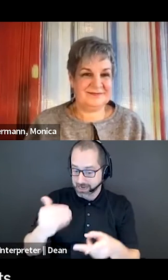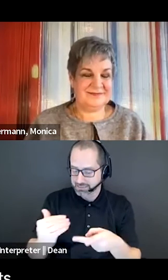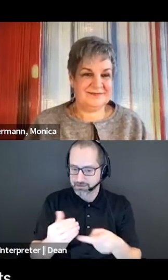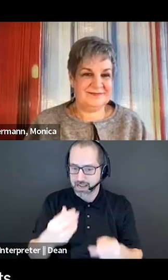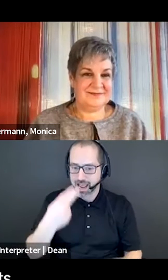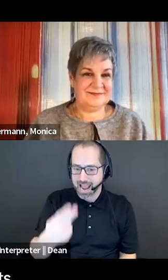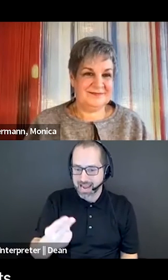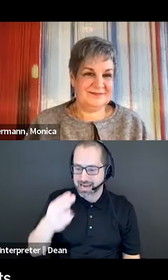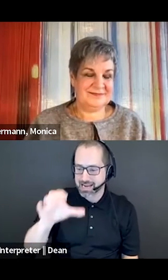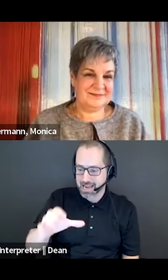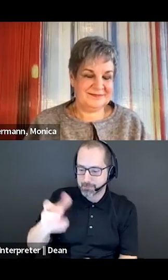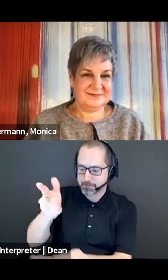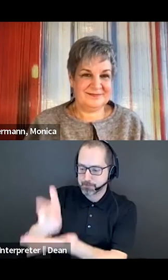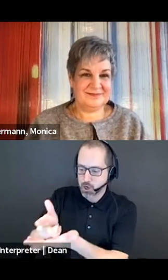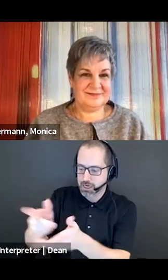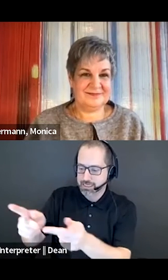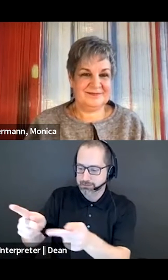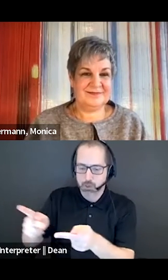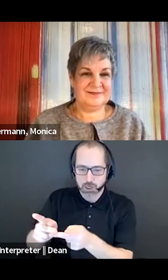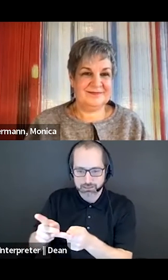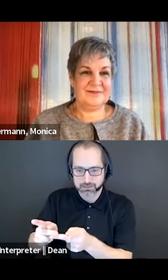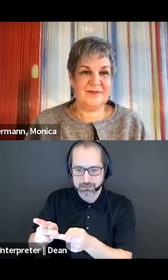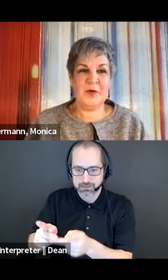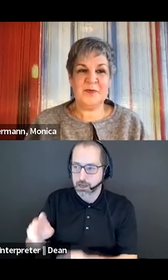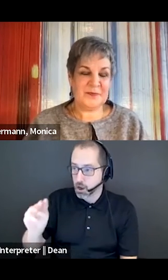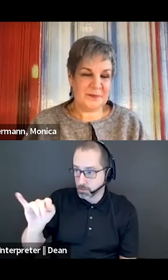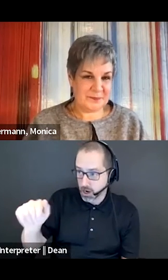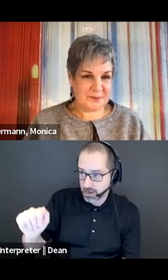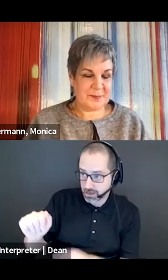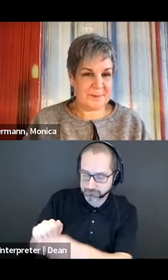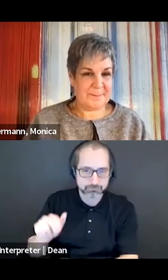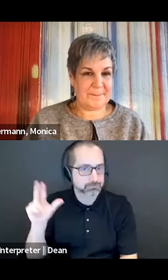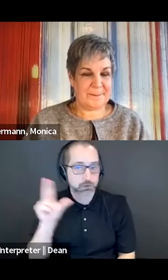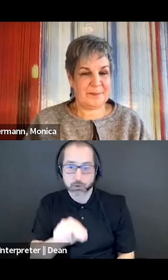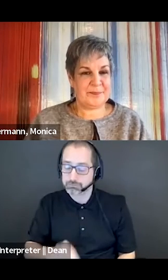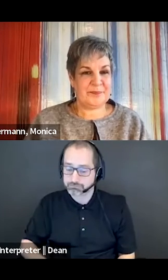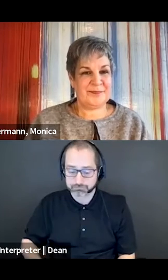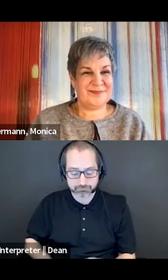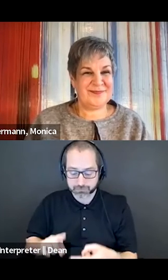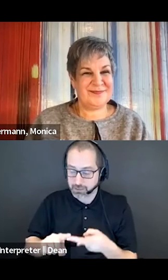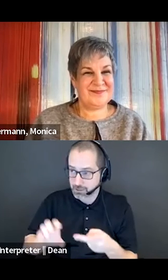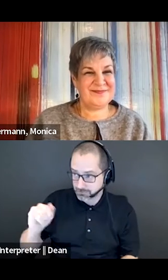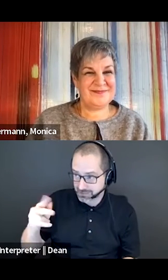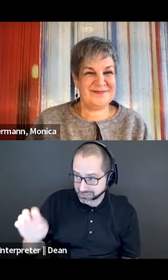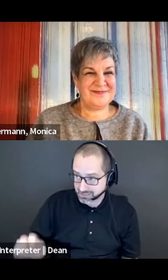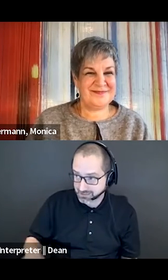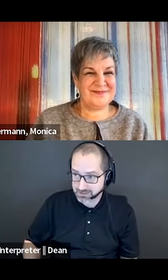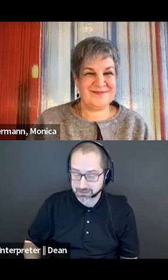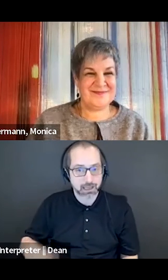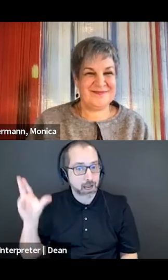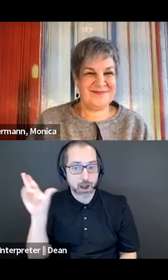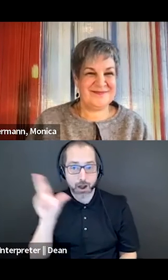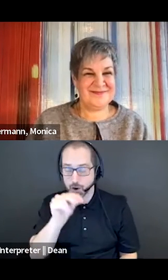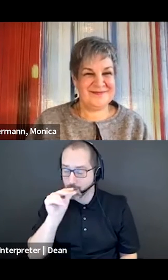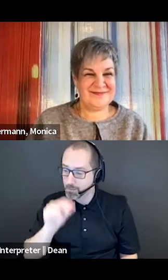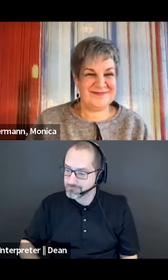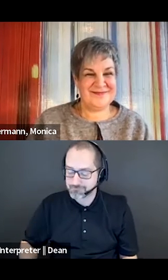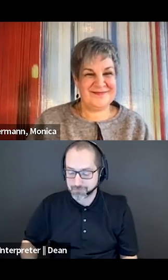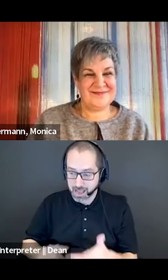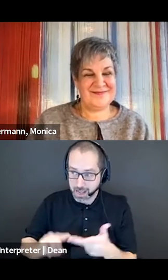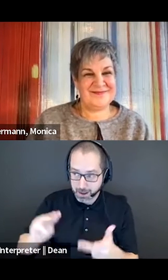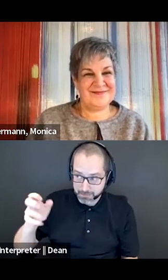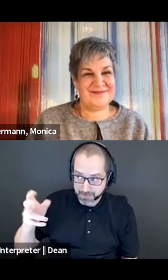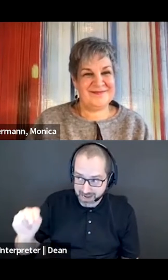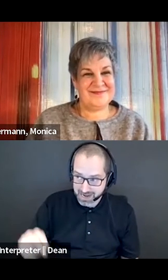Handicapped parking spot. Again, Monica. Nope. Christine. Nope. Megan.